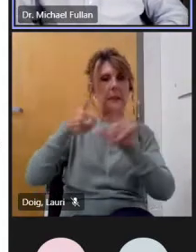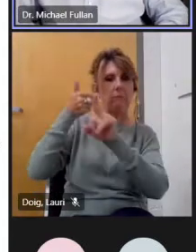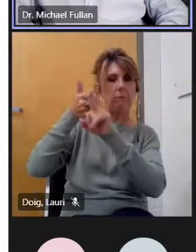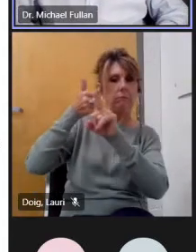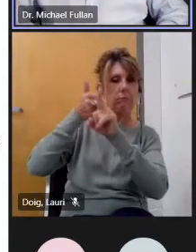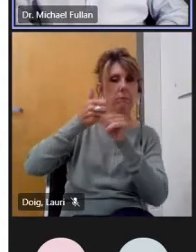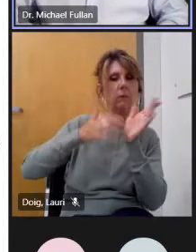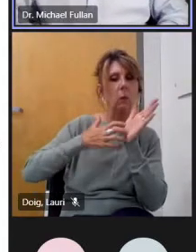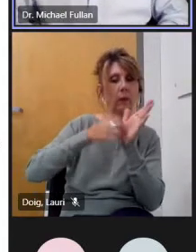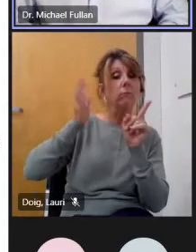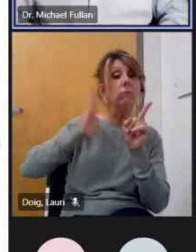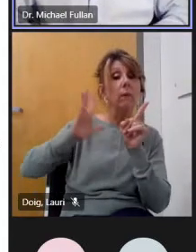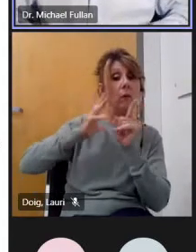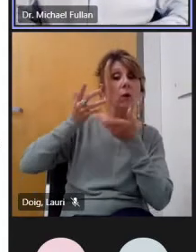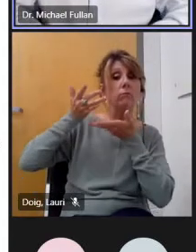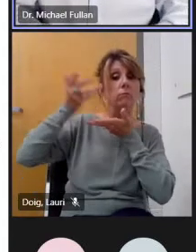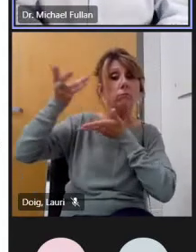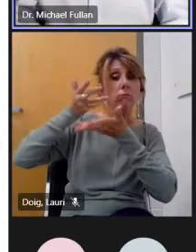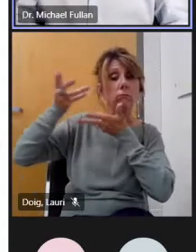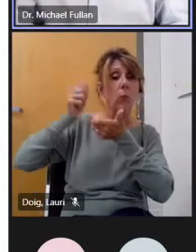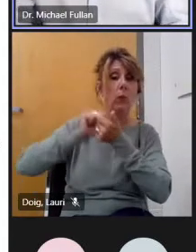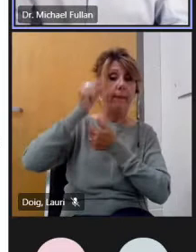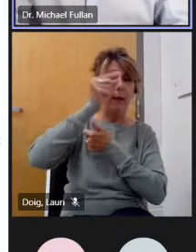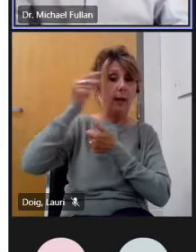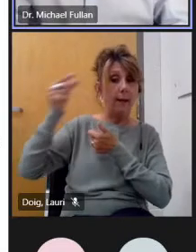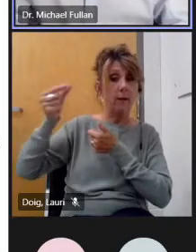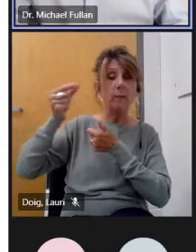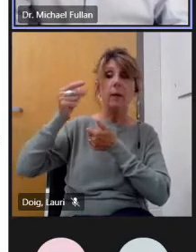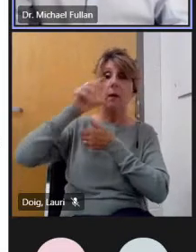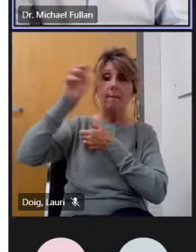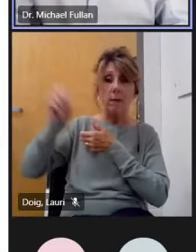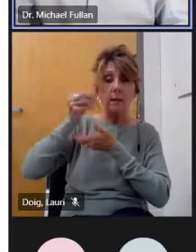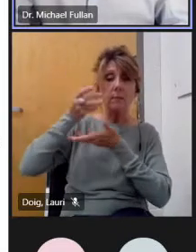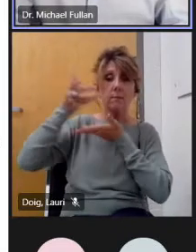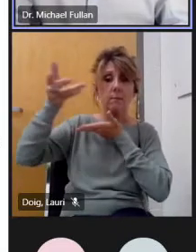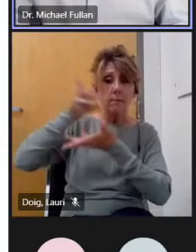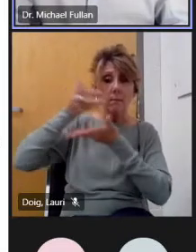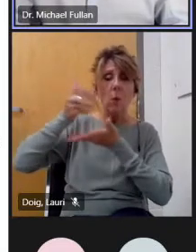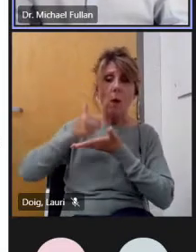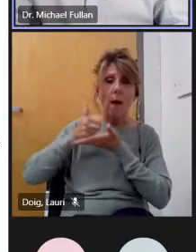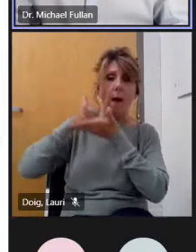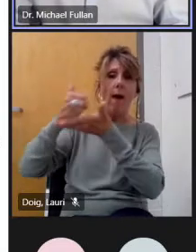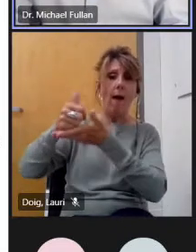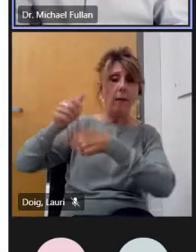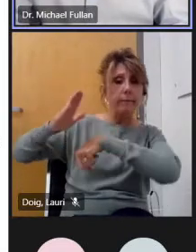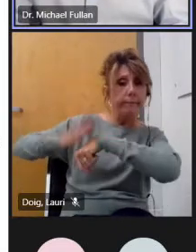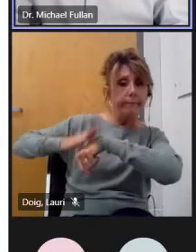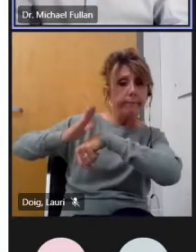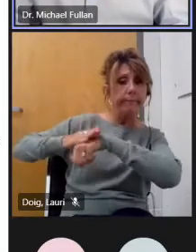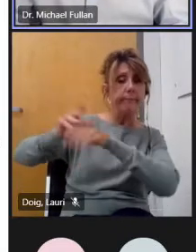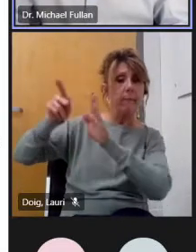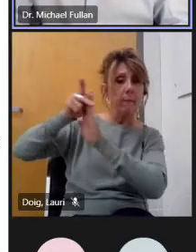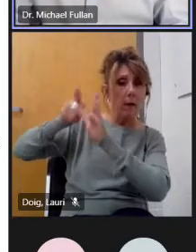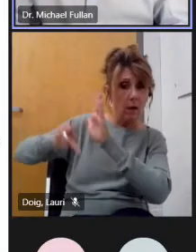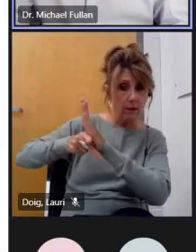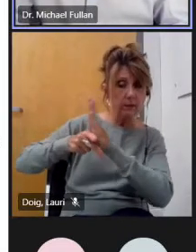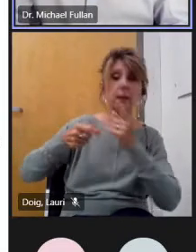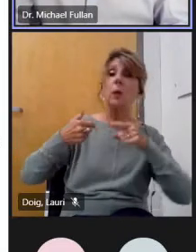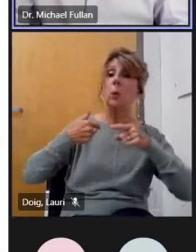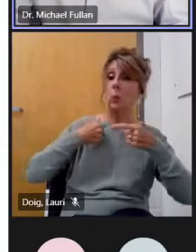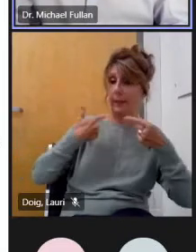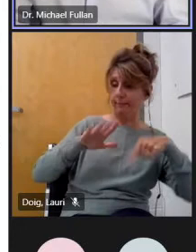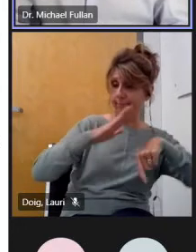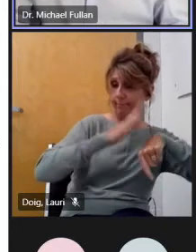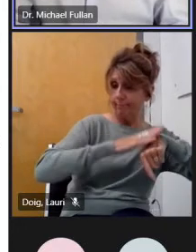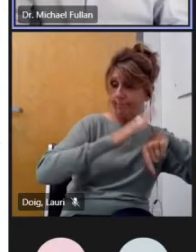the government in ontario and did i think shape a better set of policies we helped shape the policies in california now which is quite good we